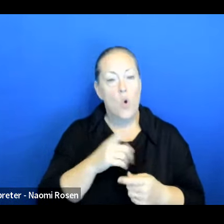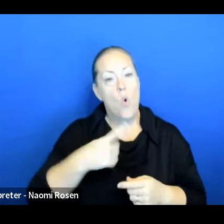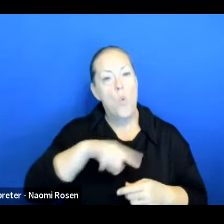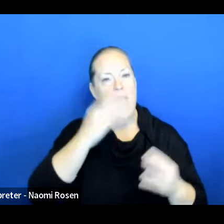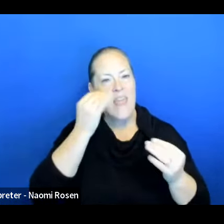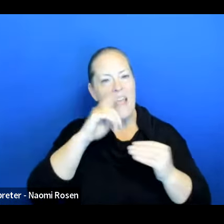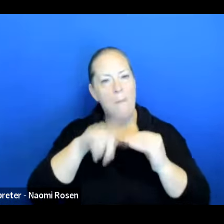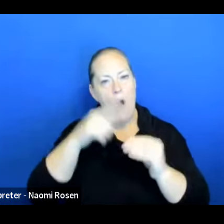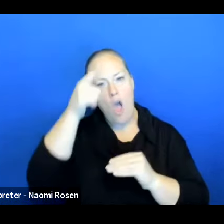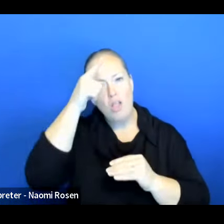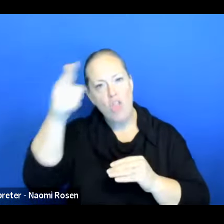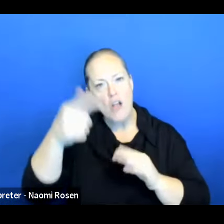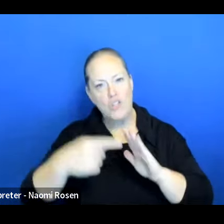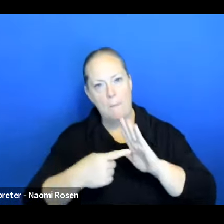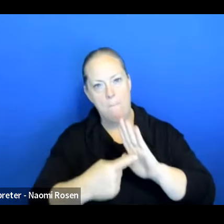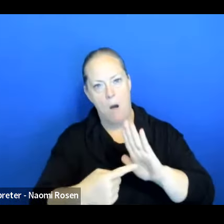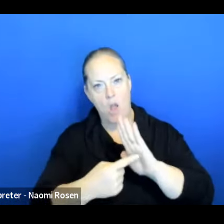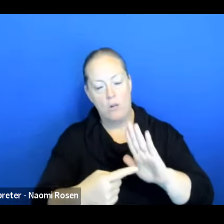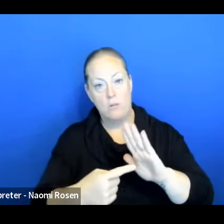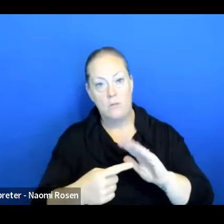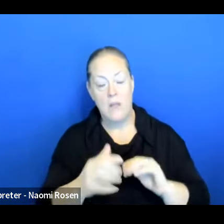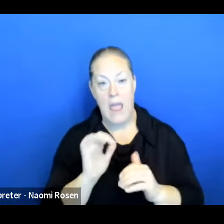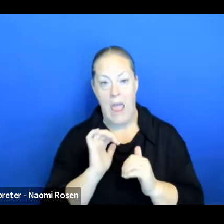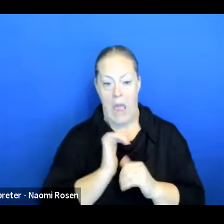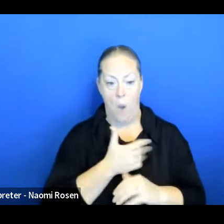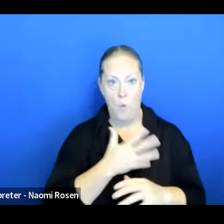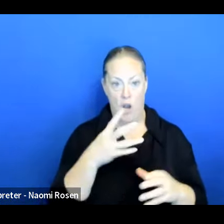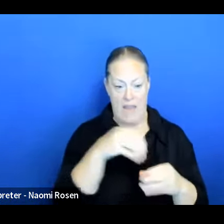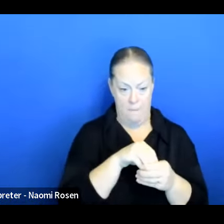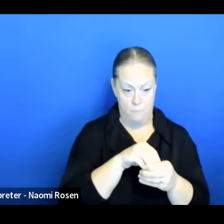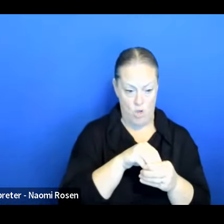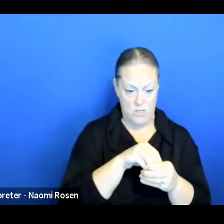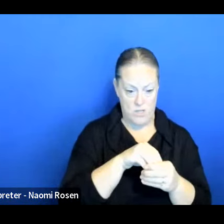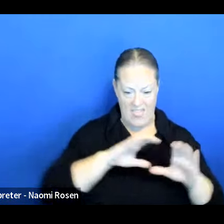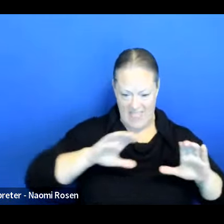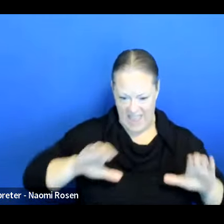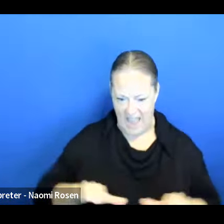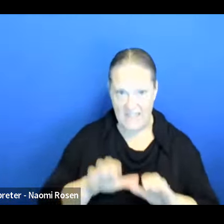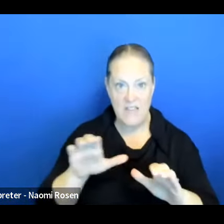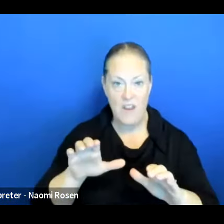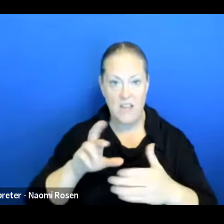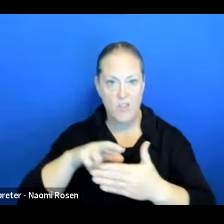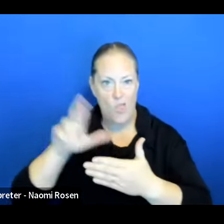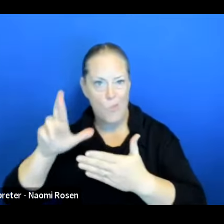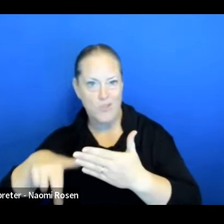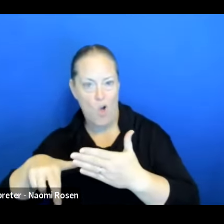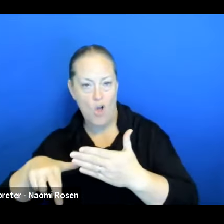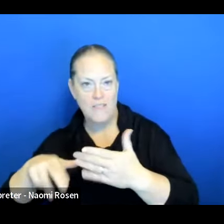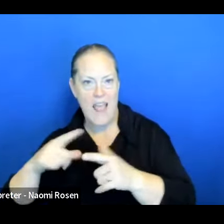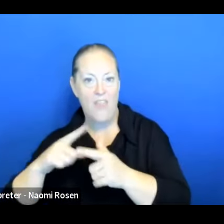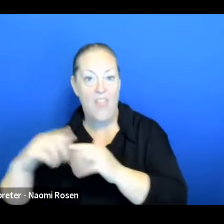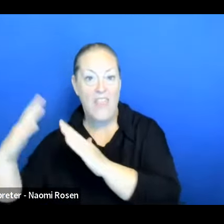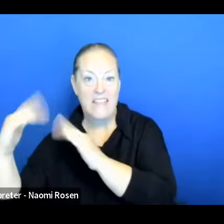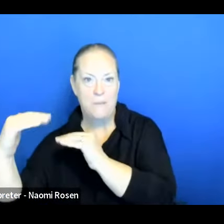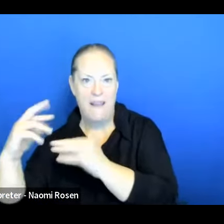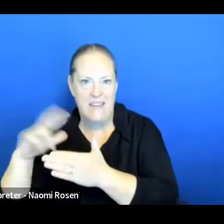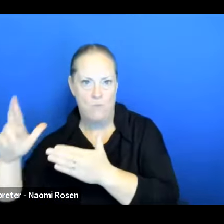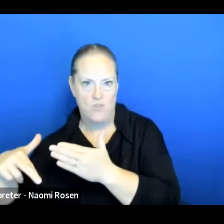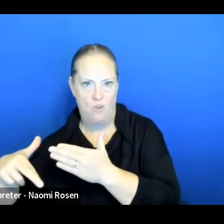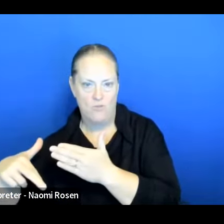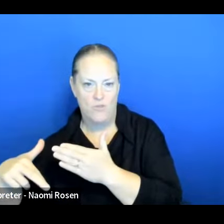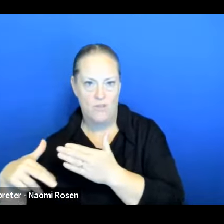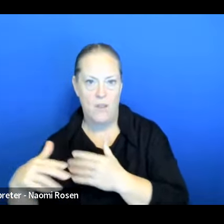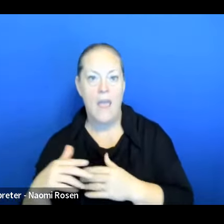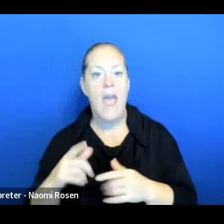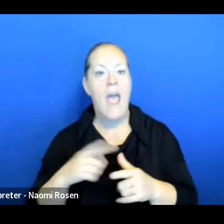We have to know what our inputs are, the activities that will be done, the outputs, and then the expected outcomes. And